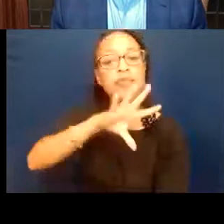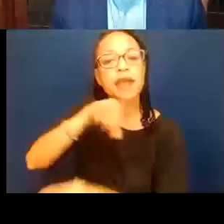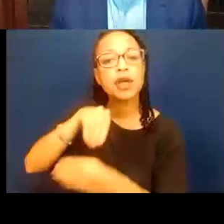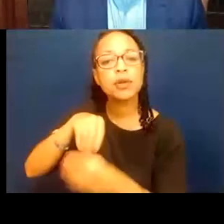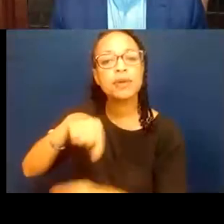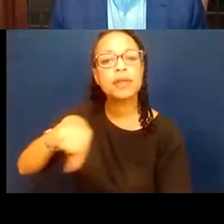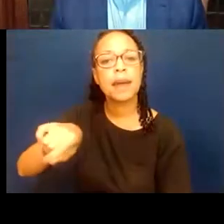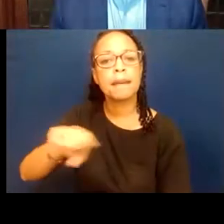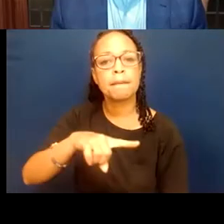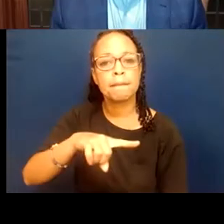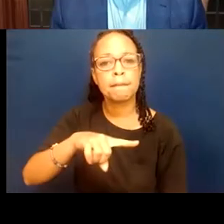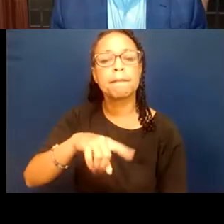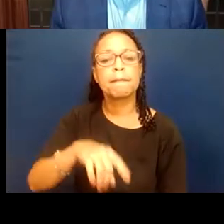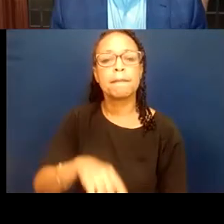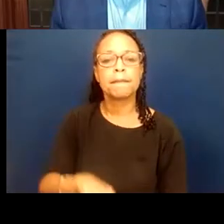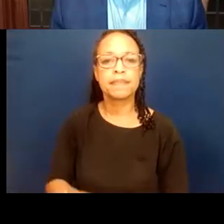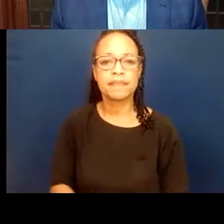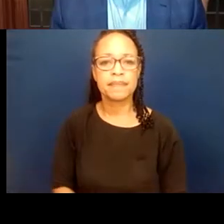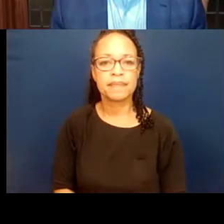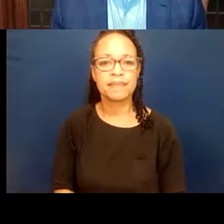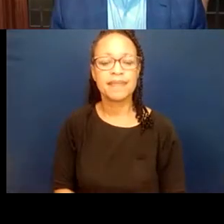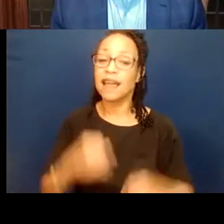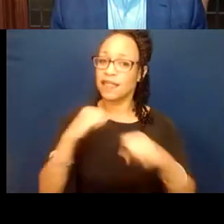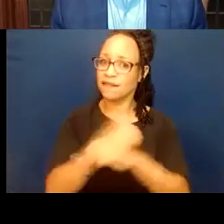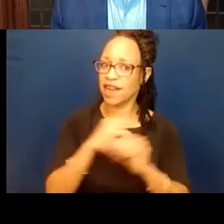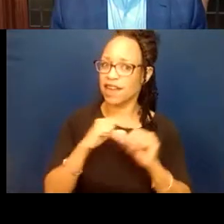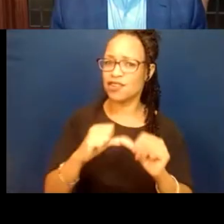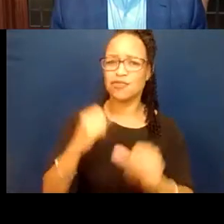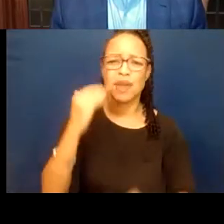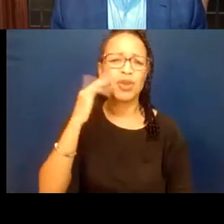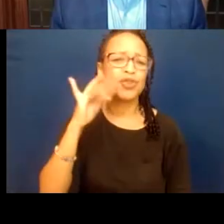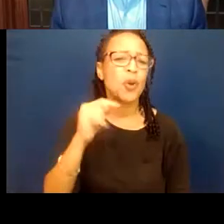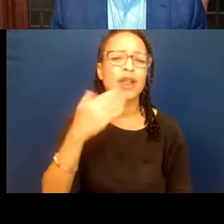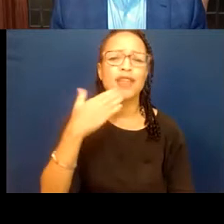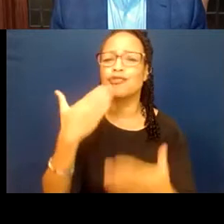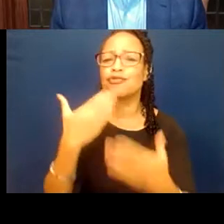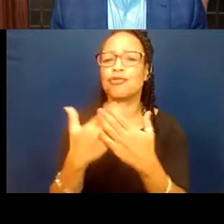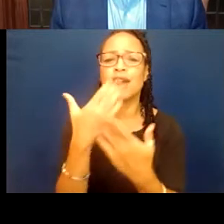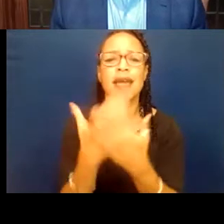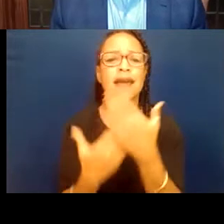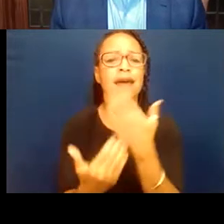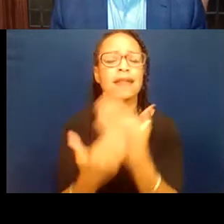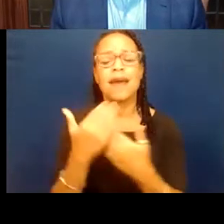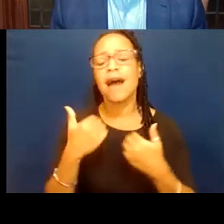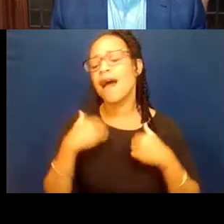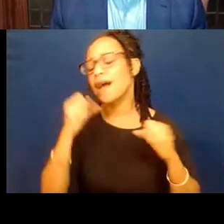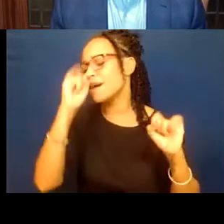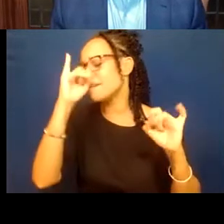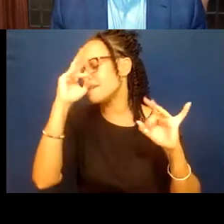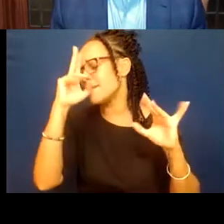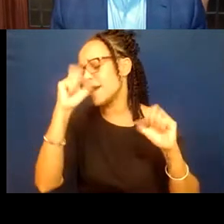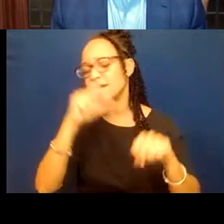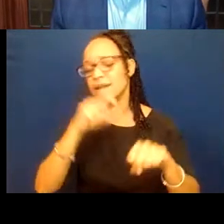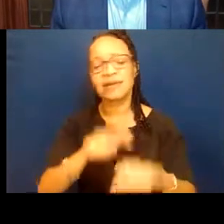Friends, la lucha sigue. We know it, and we're in great hands. I've had an amazing time hearing your